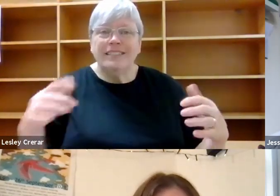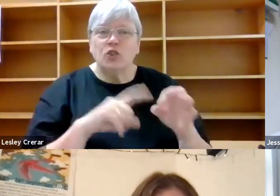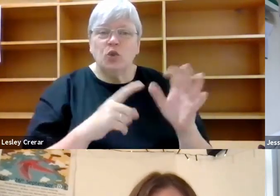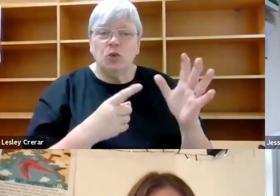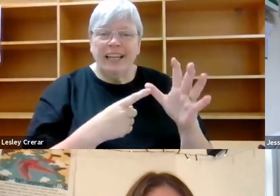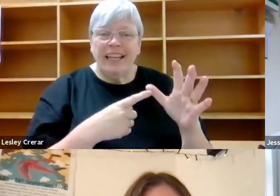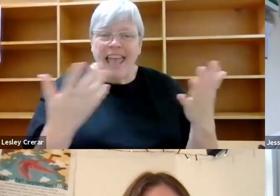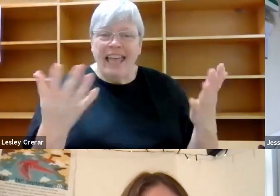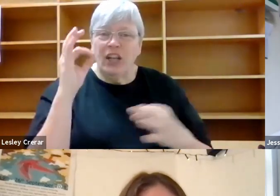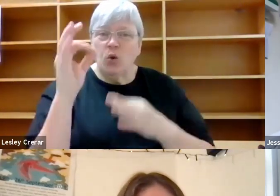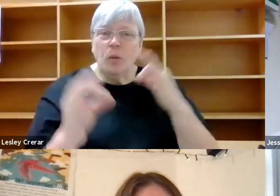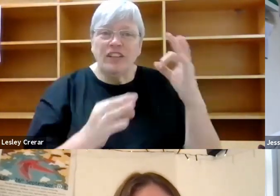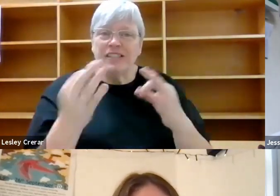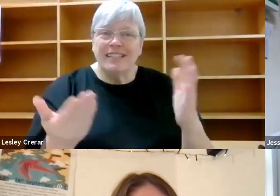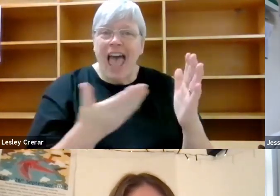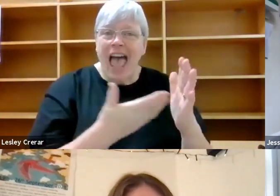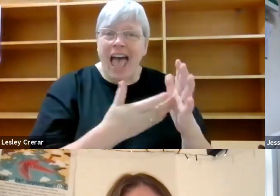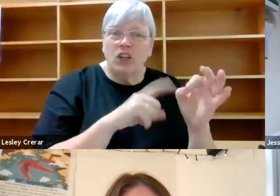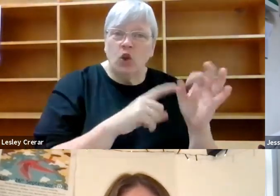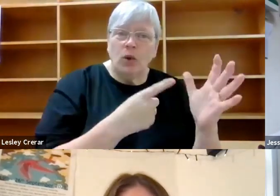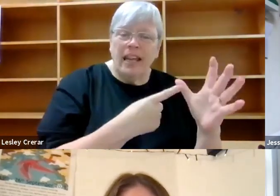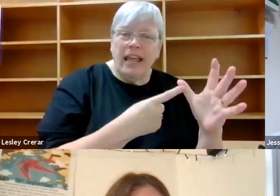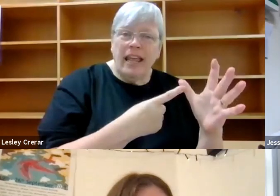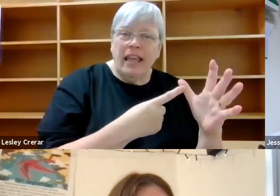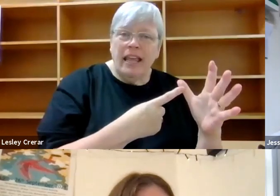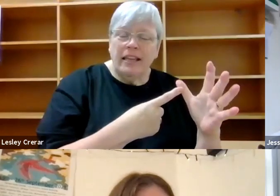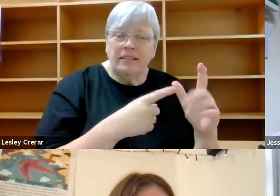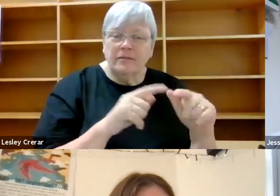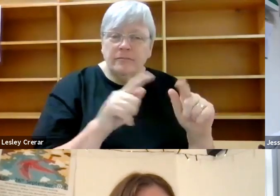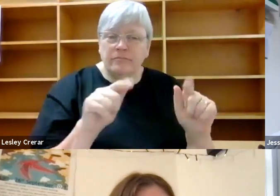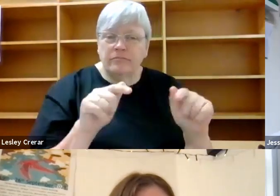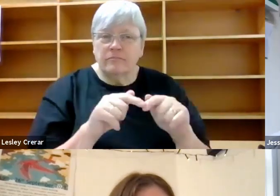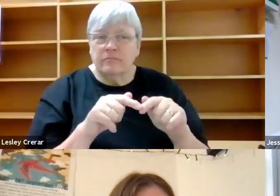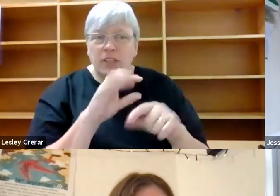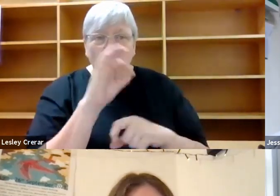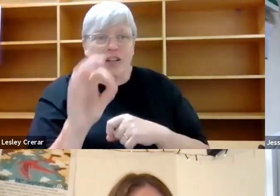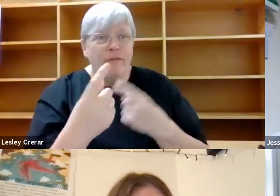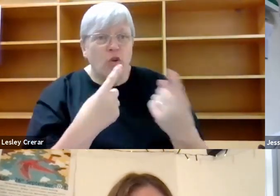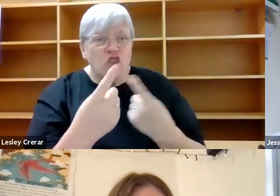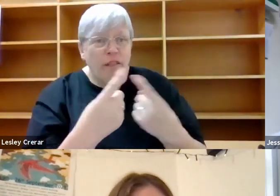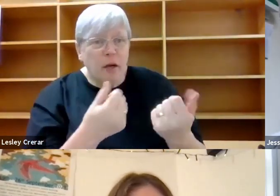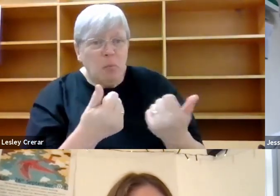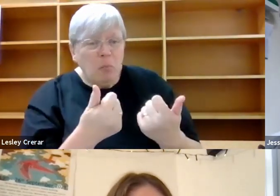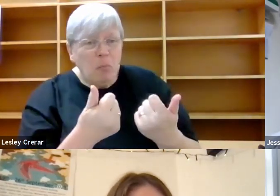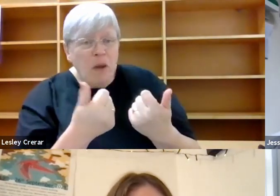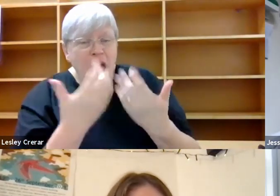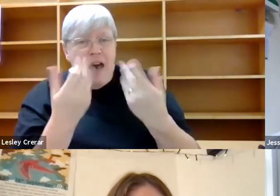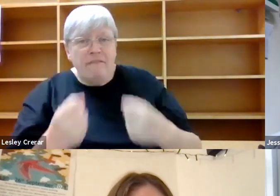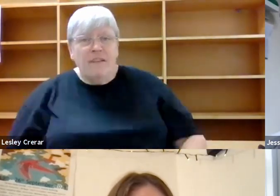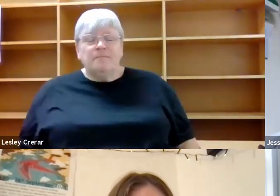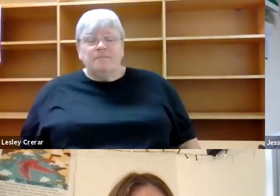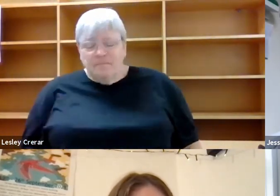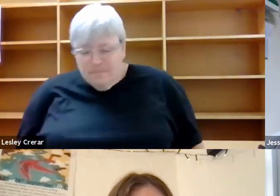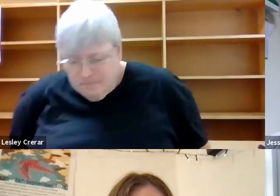questions, please put them in the Q and A box. Um, I wonder if you have any questions for each other. Um, you're free to ask them.